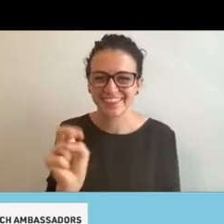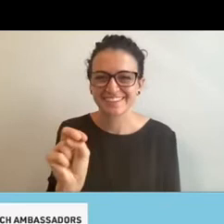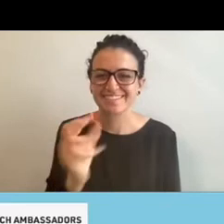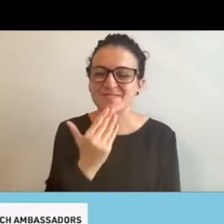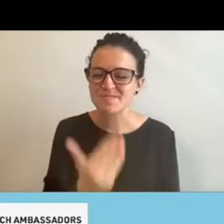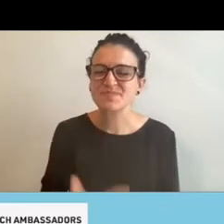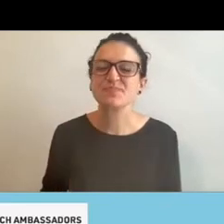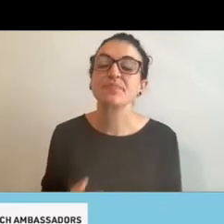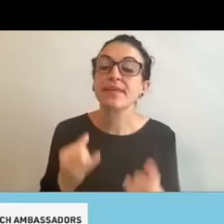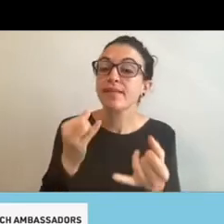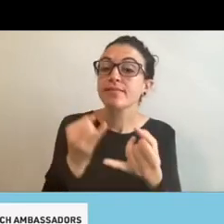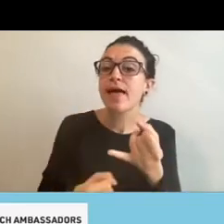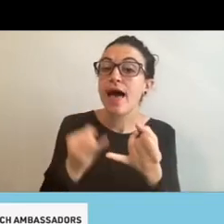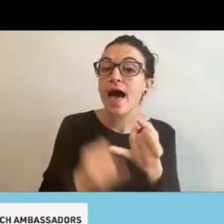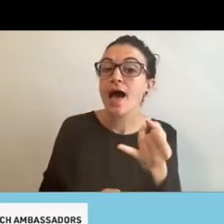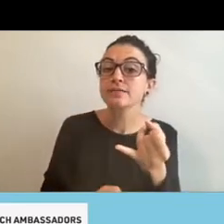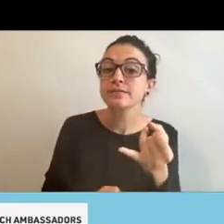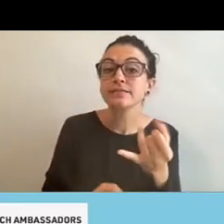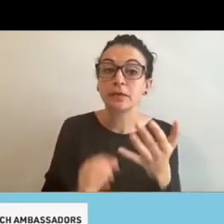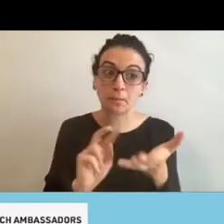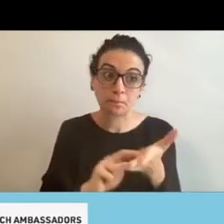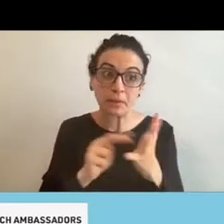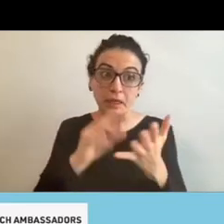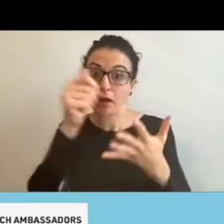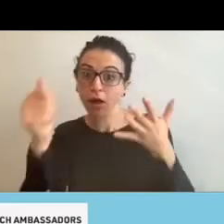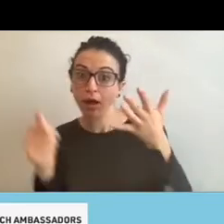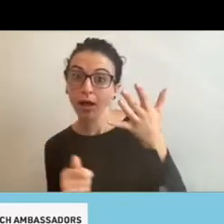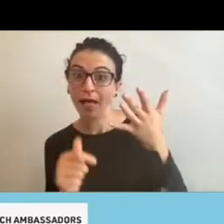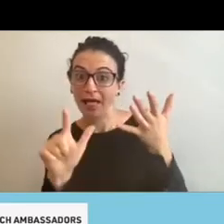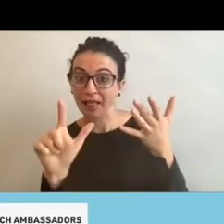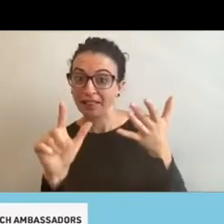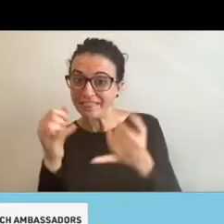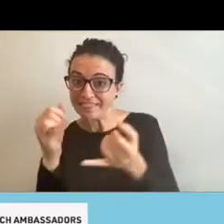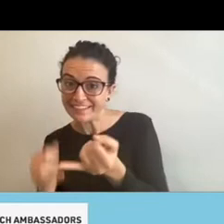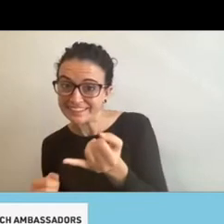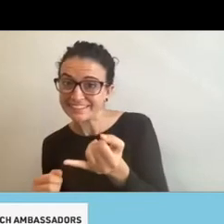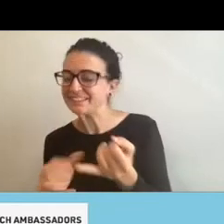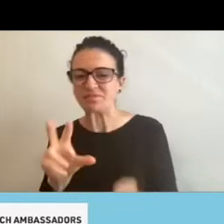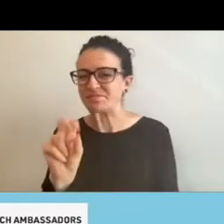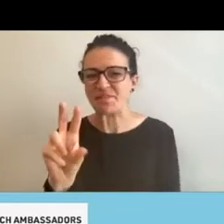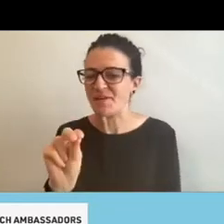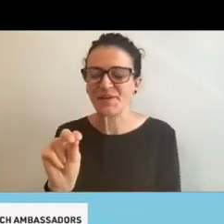Last, but definitely, definitely not least, representing Southwest Ohio